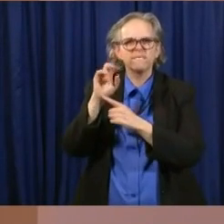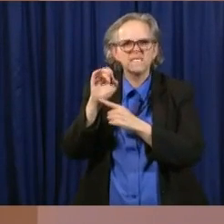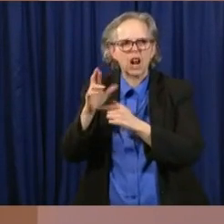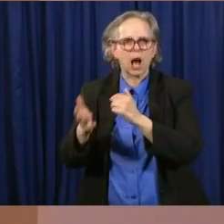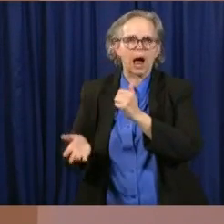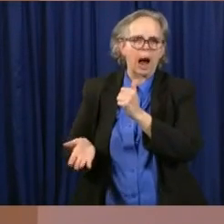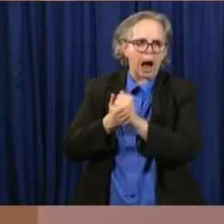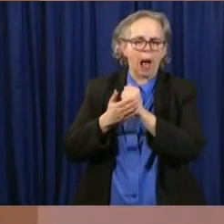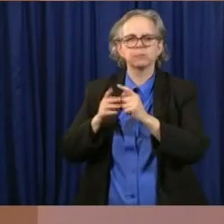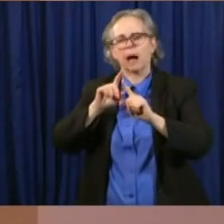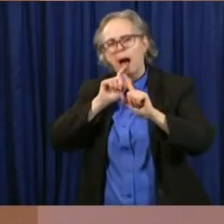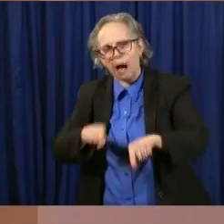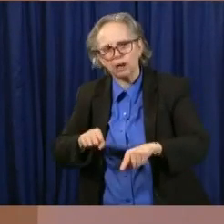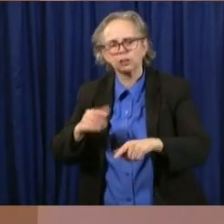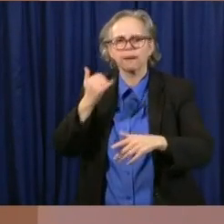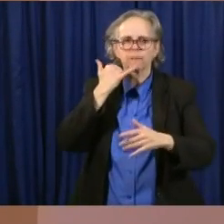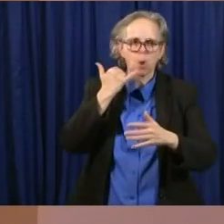system.